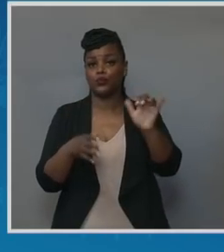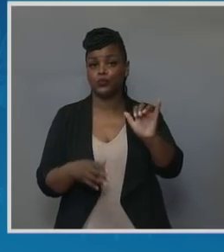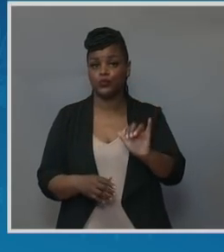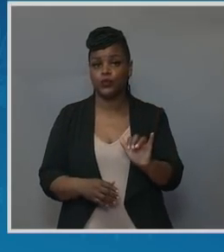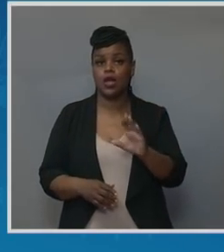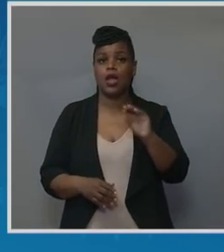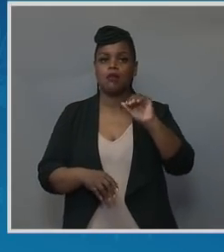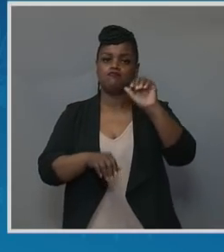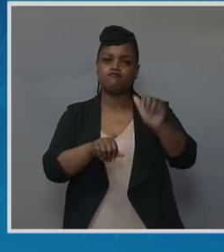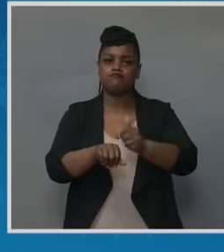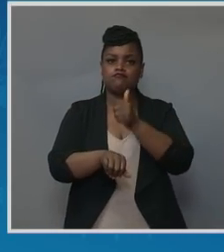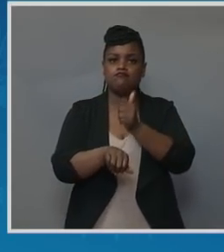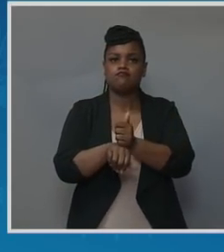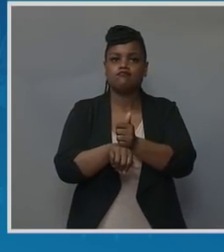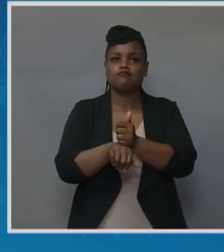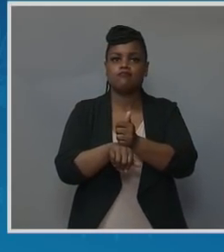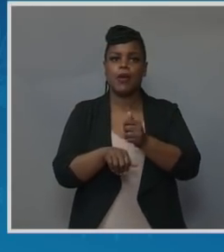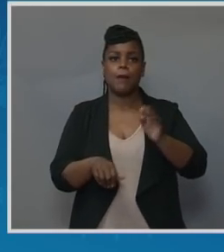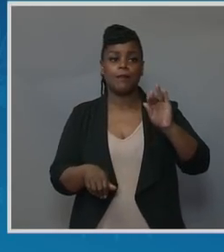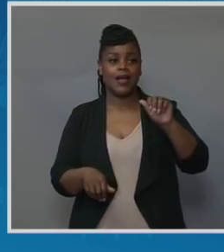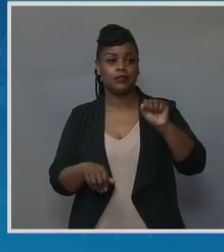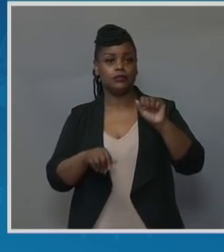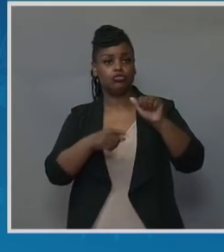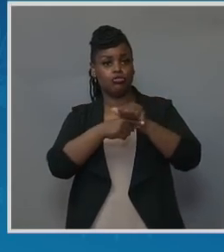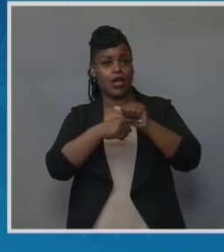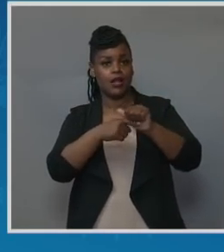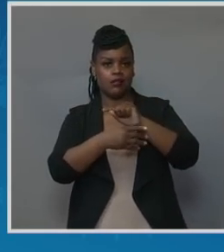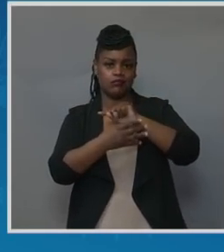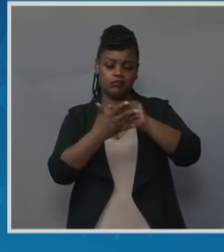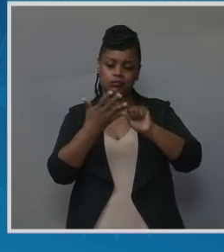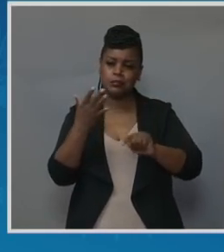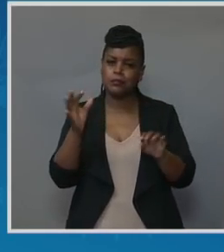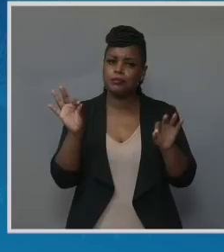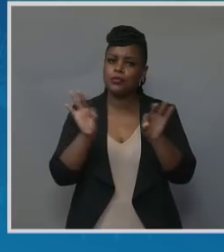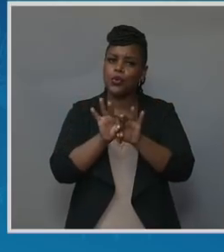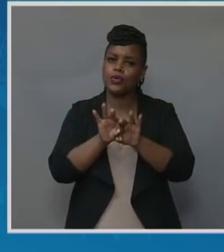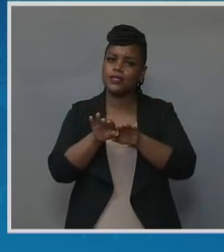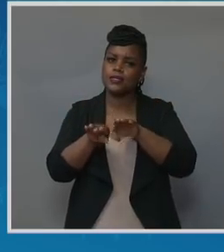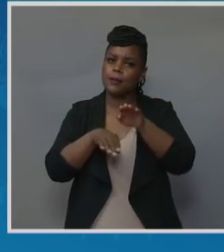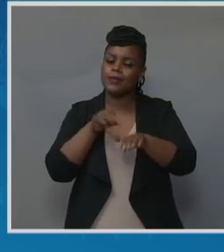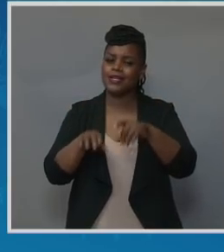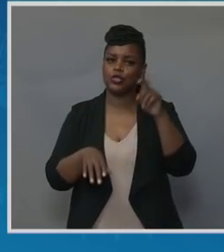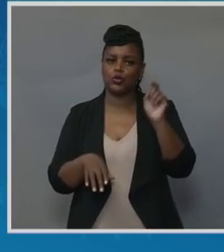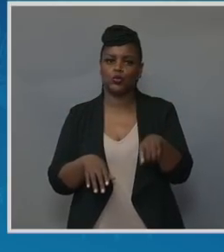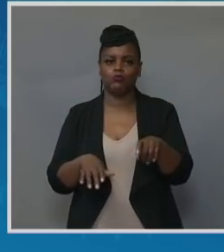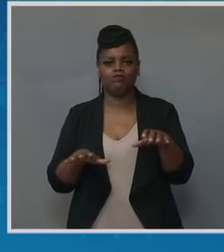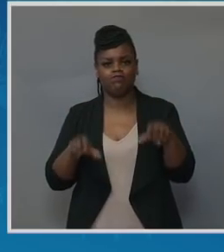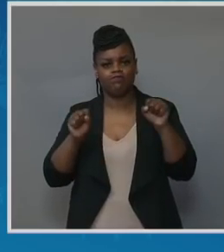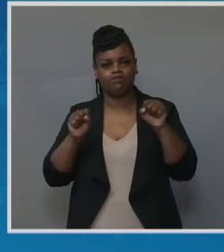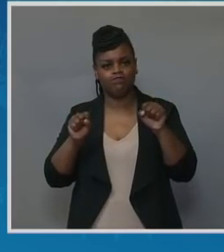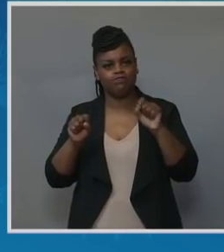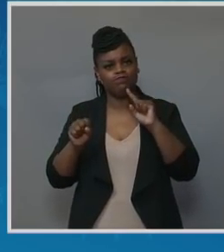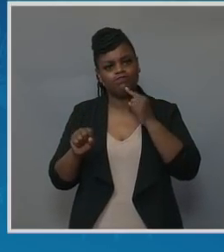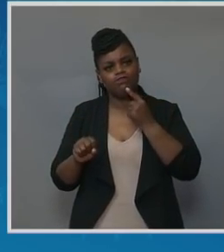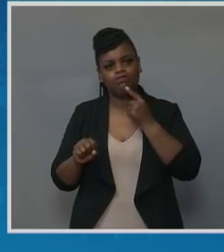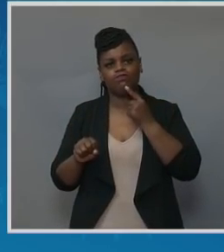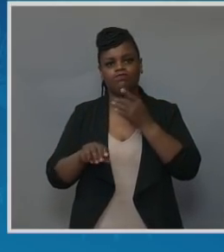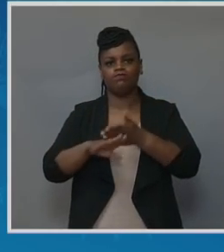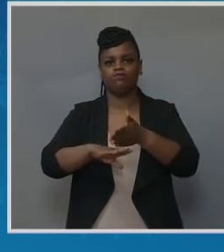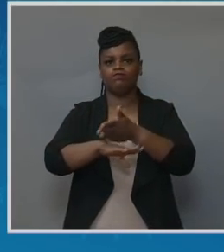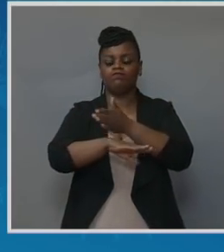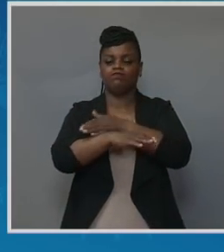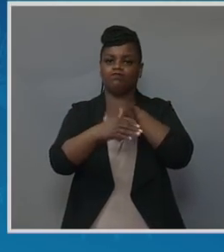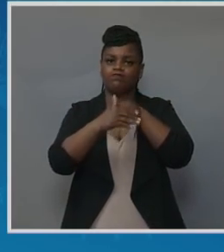implicit bias trainings. These are all critical steps we need to take to improve maternal outcomes overall and reduce disparities.